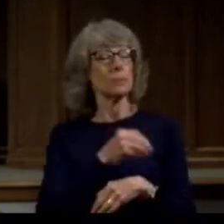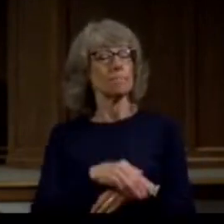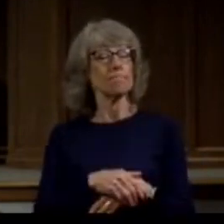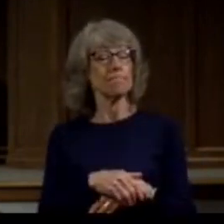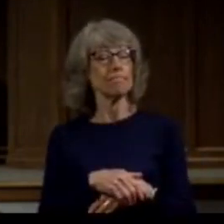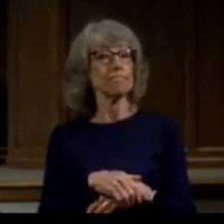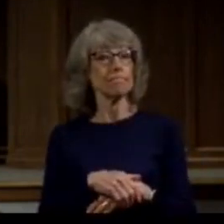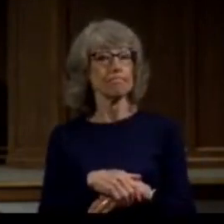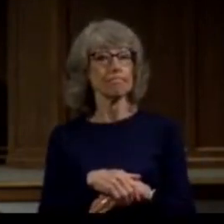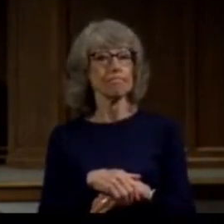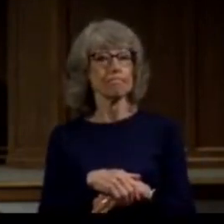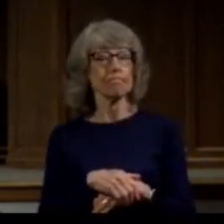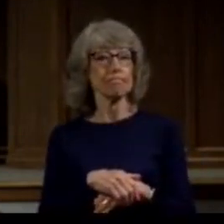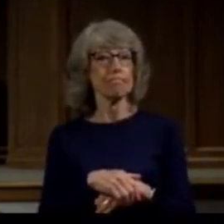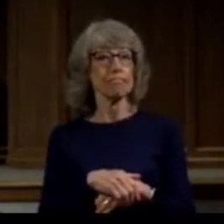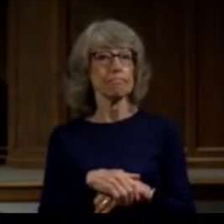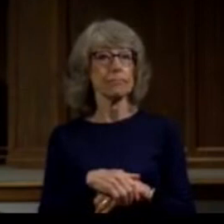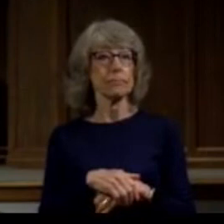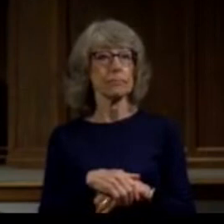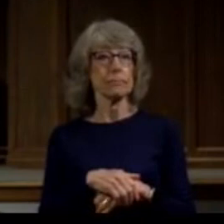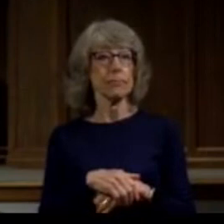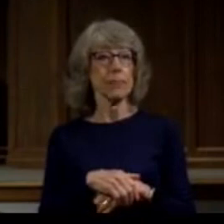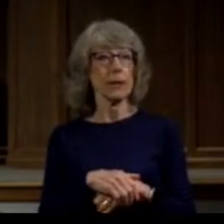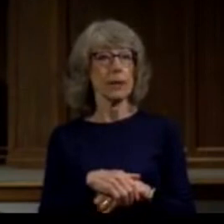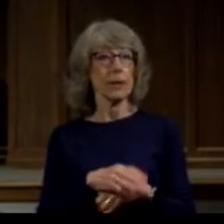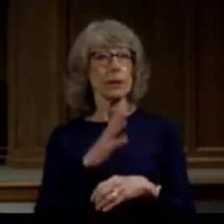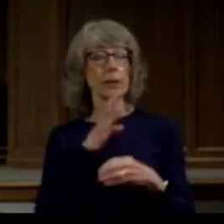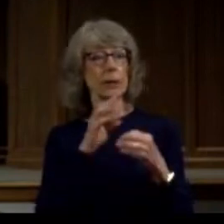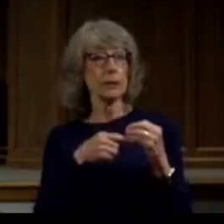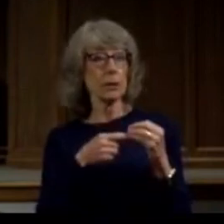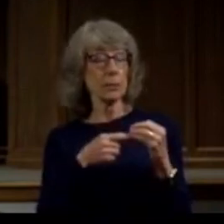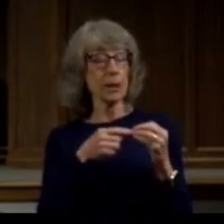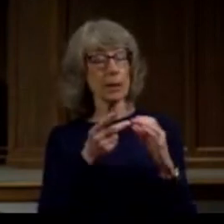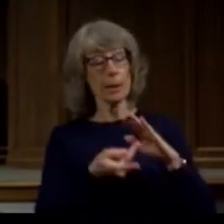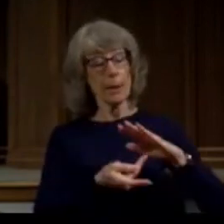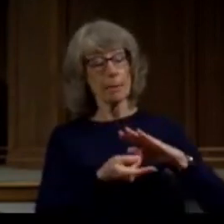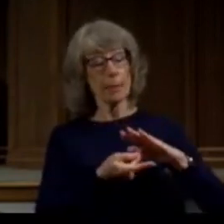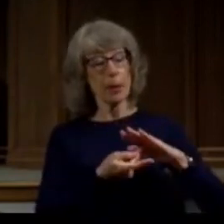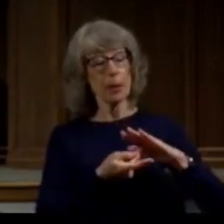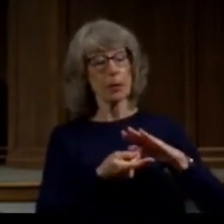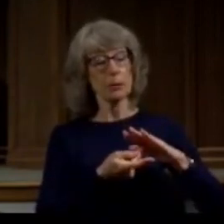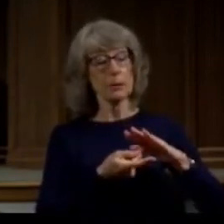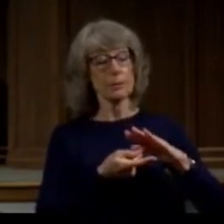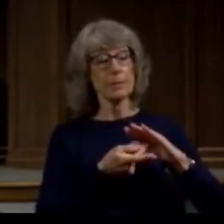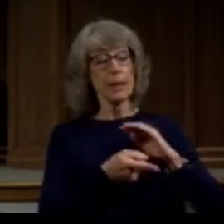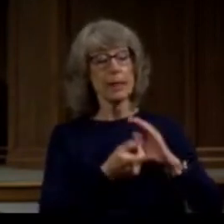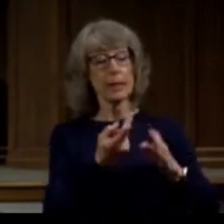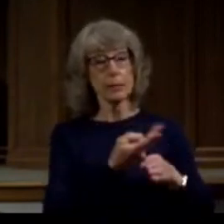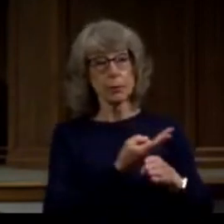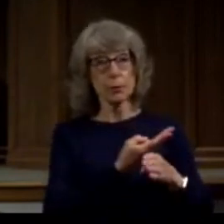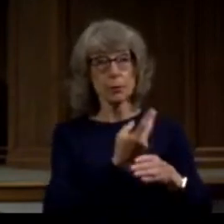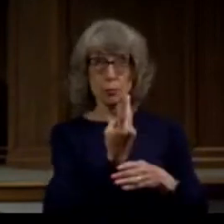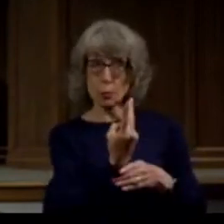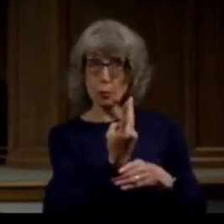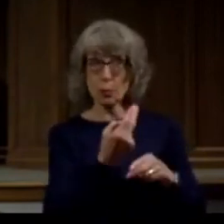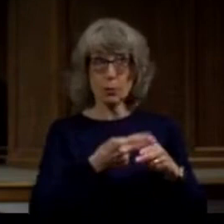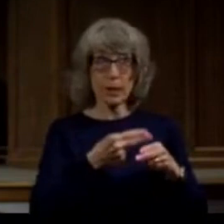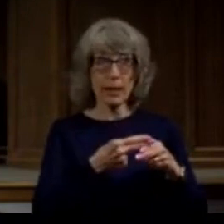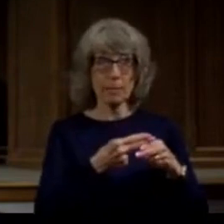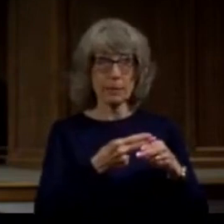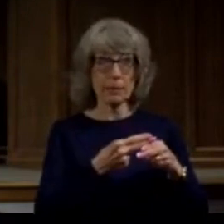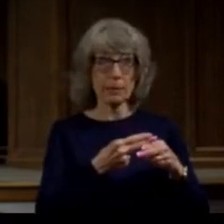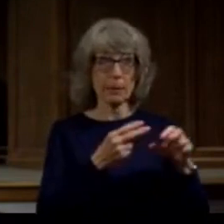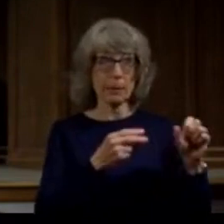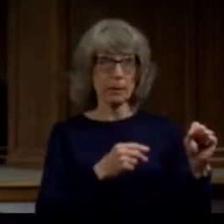Paul was a Jew. In matter of fact, when we talk about Paul, you'll find that he uses two different names. He uses the name Saul